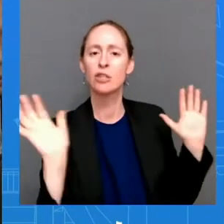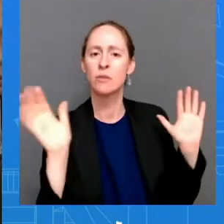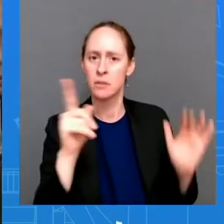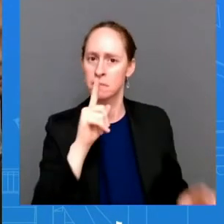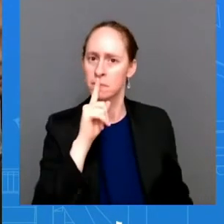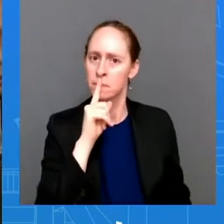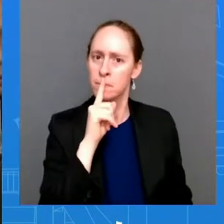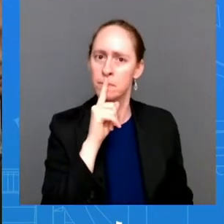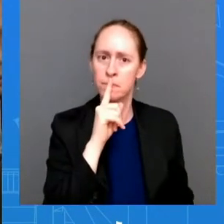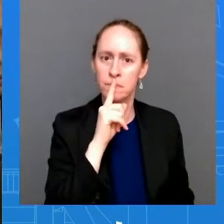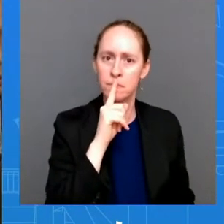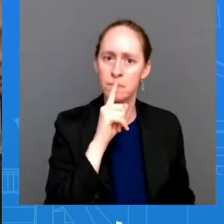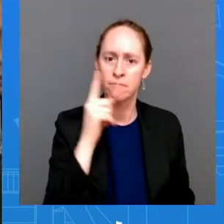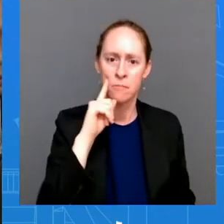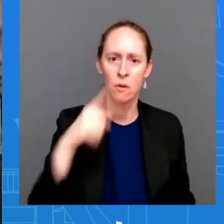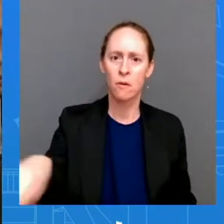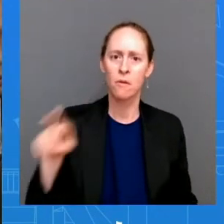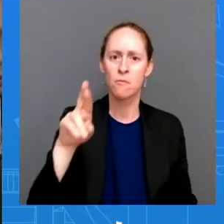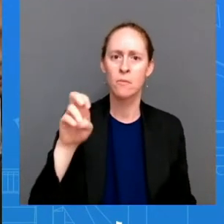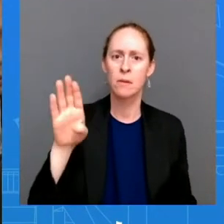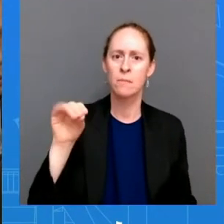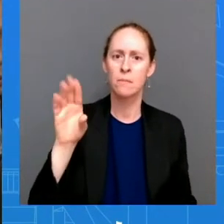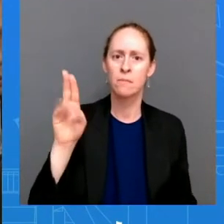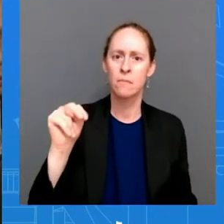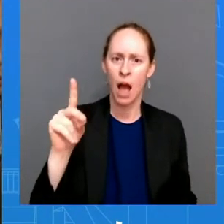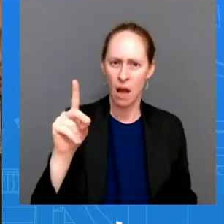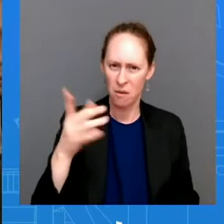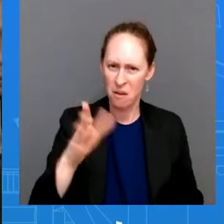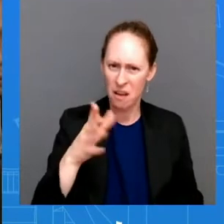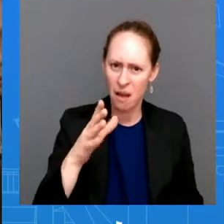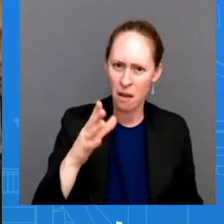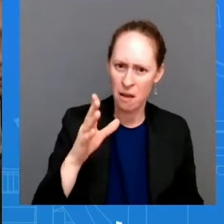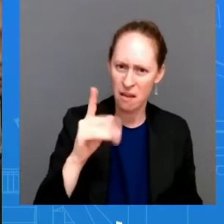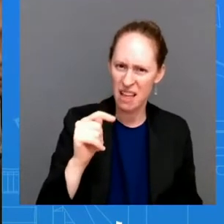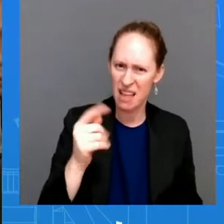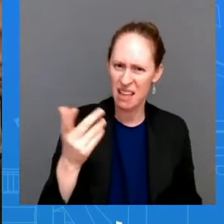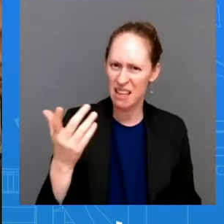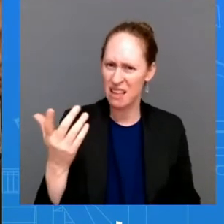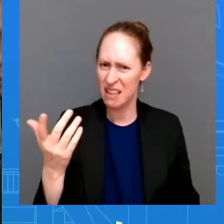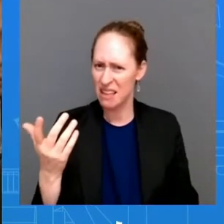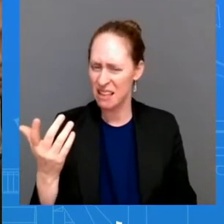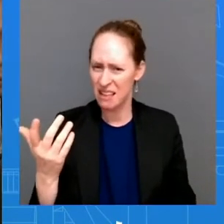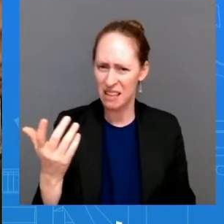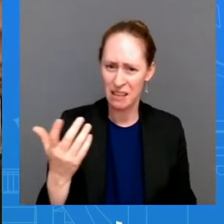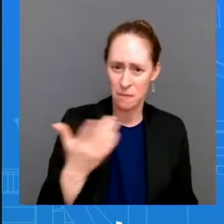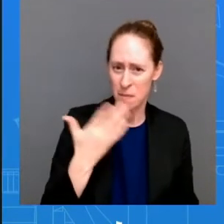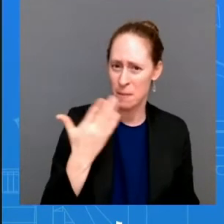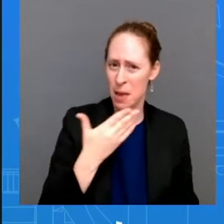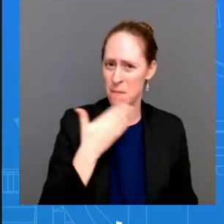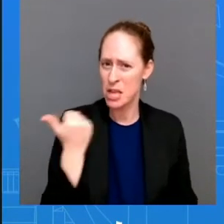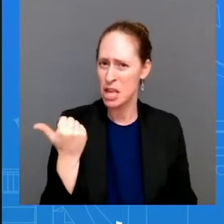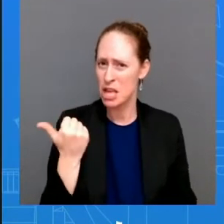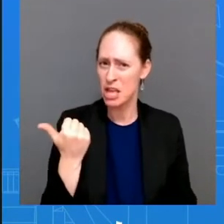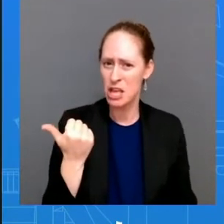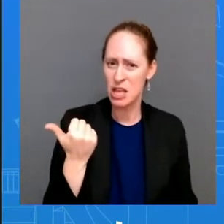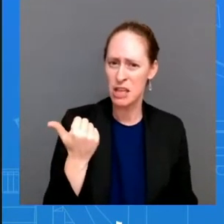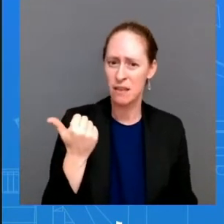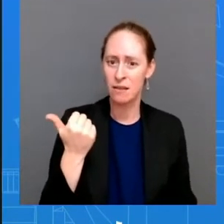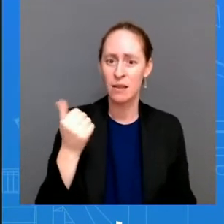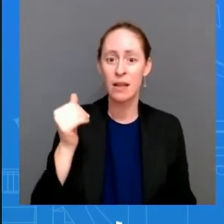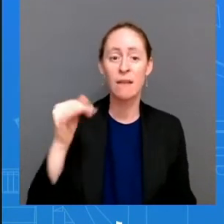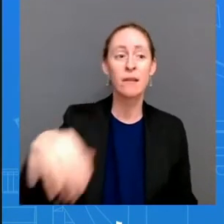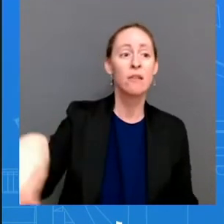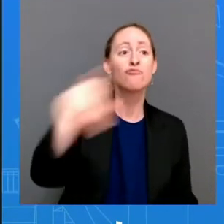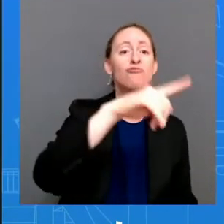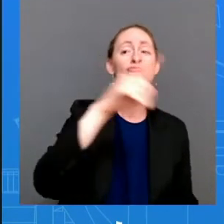the cdc to urge americans to do to factor in antigen testing or for americans to model his behavior so we leave it honestly we leave it to the